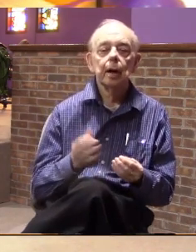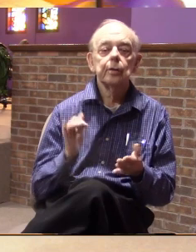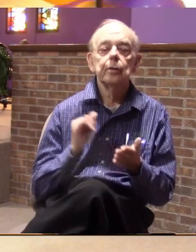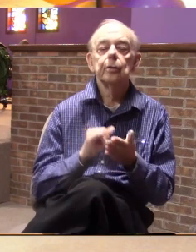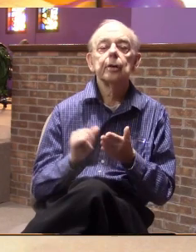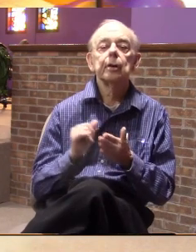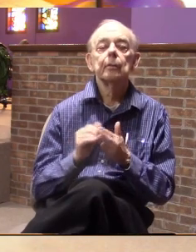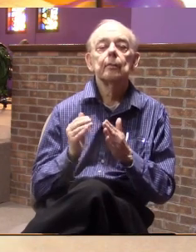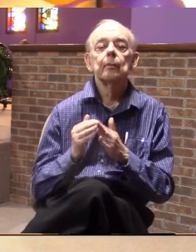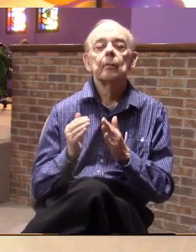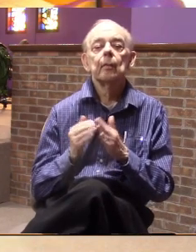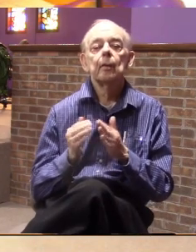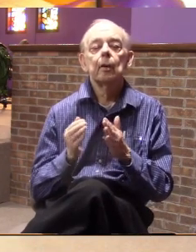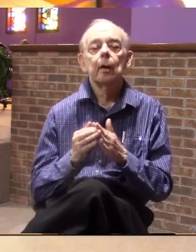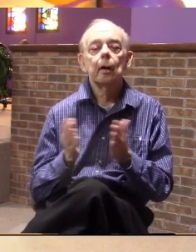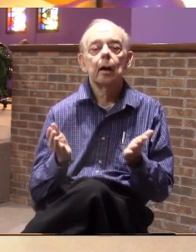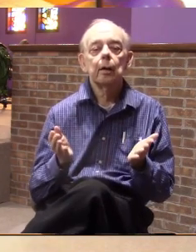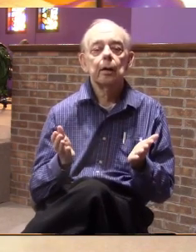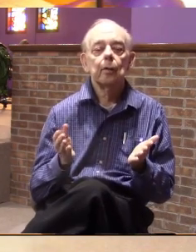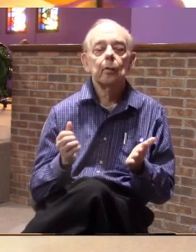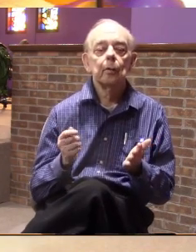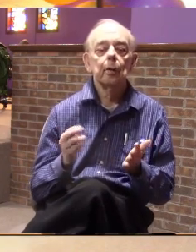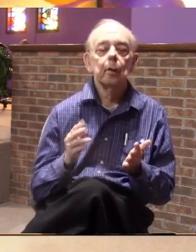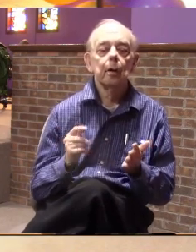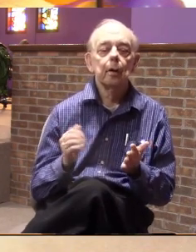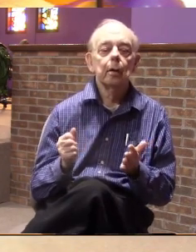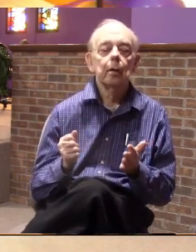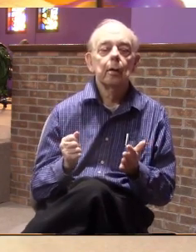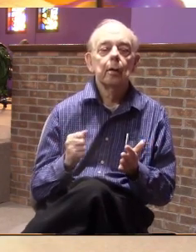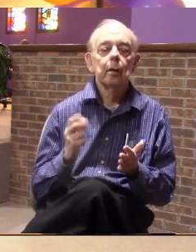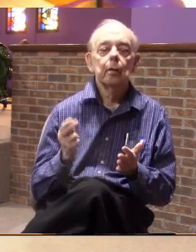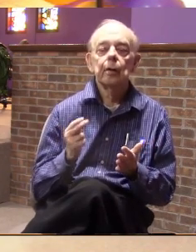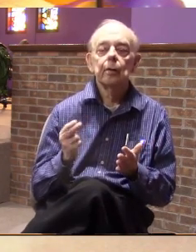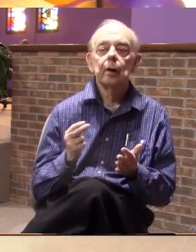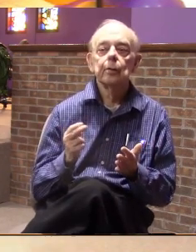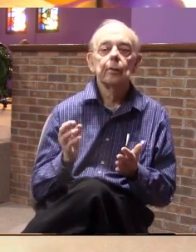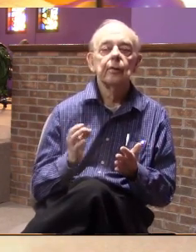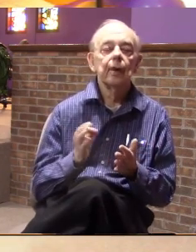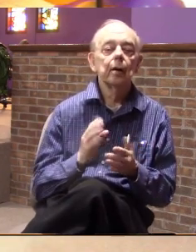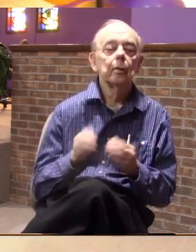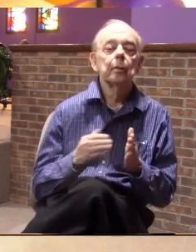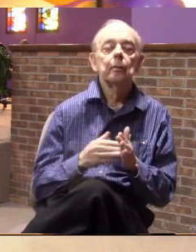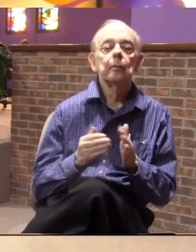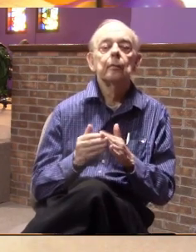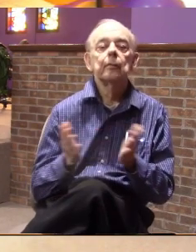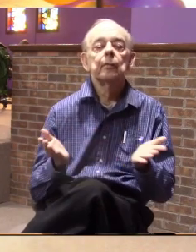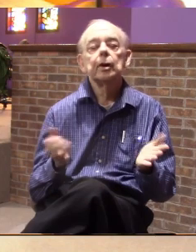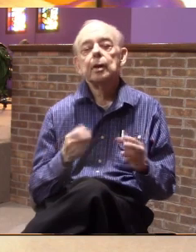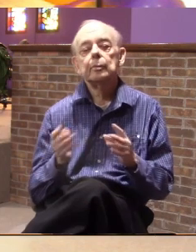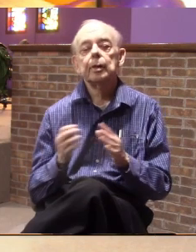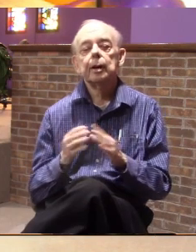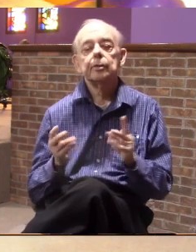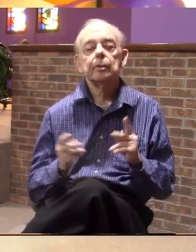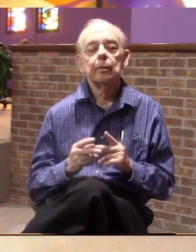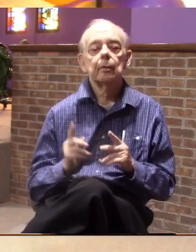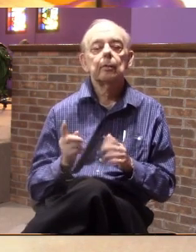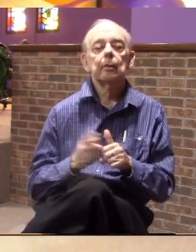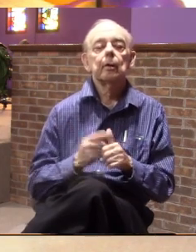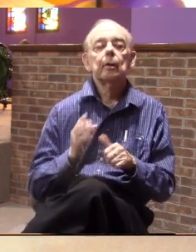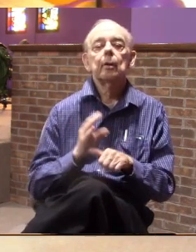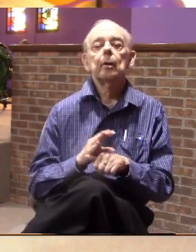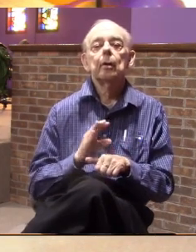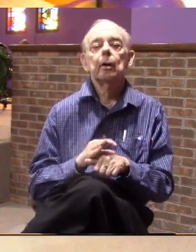or Cincinnati or Hamilton or Fairfield or Middletown or anywhere else. The first